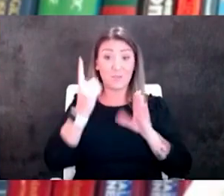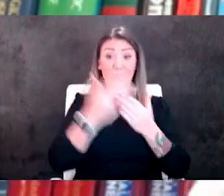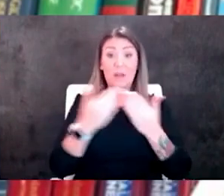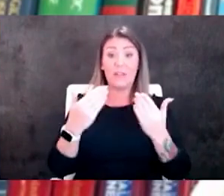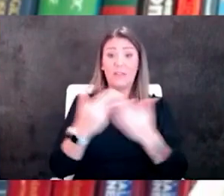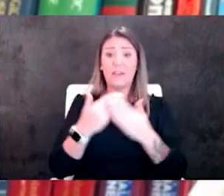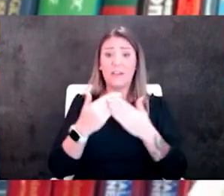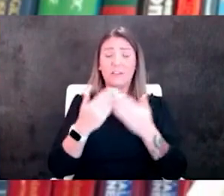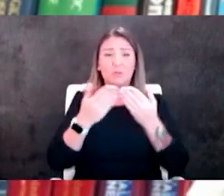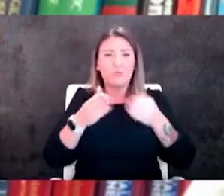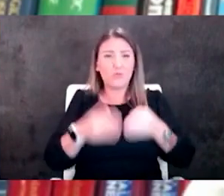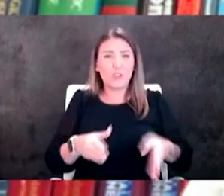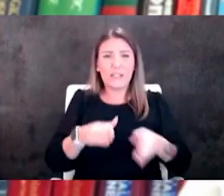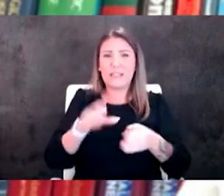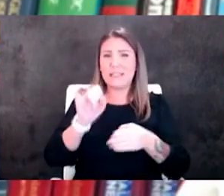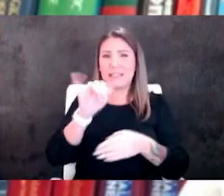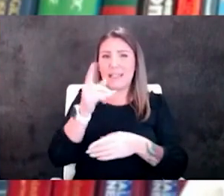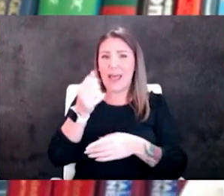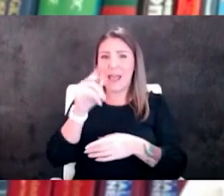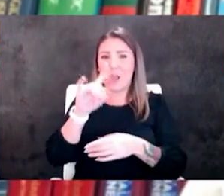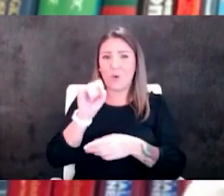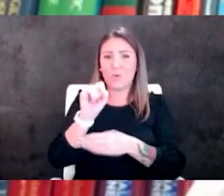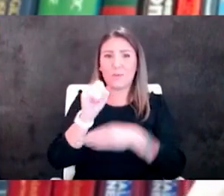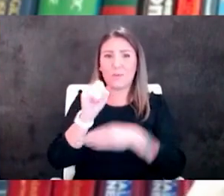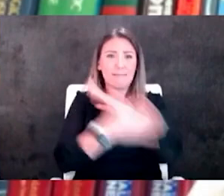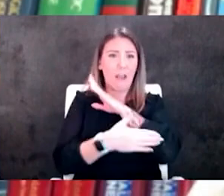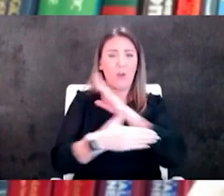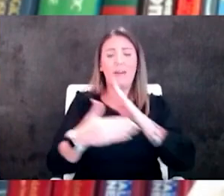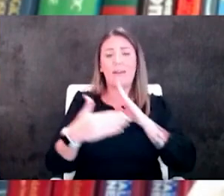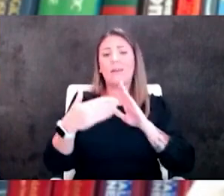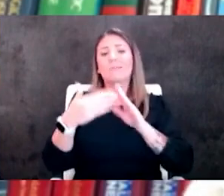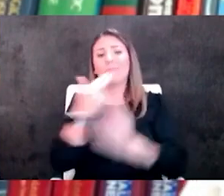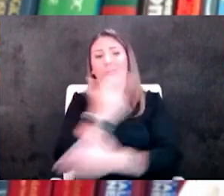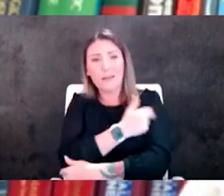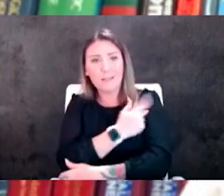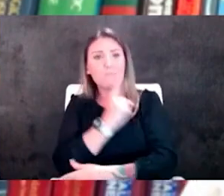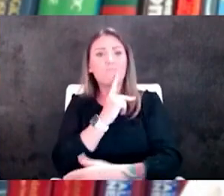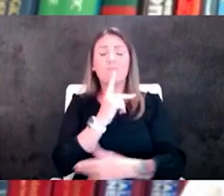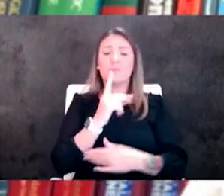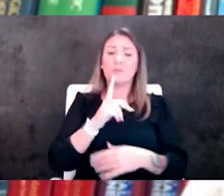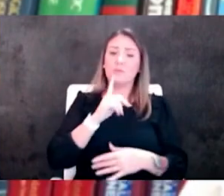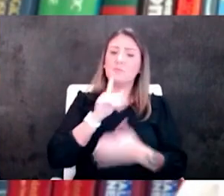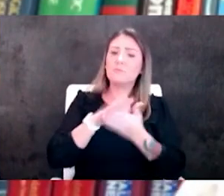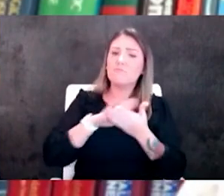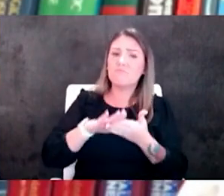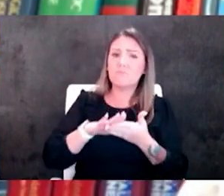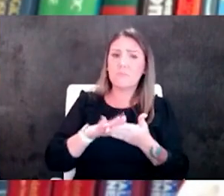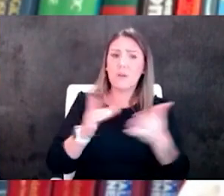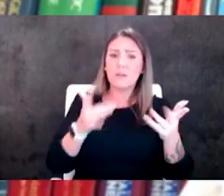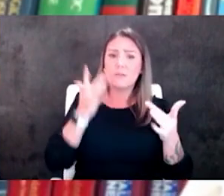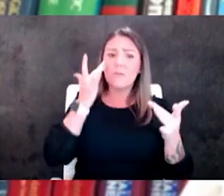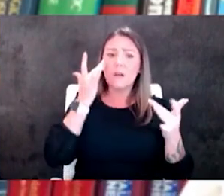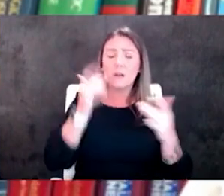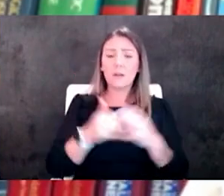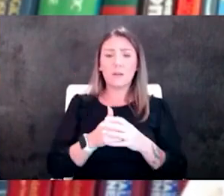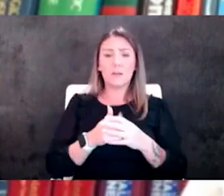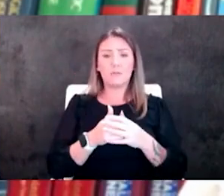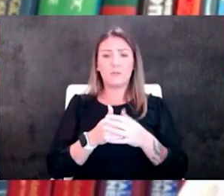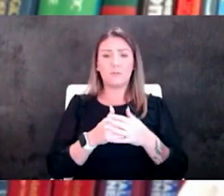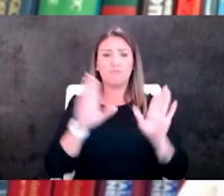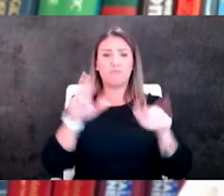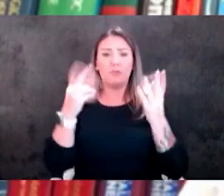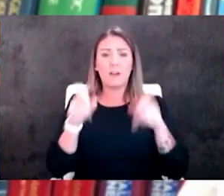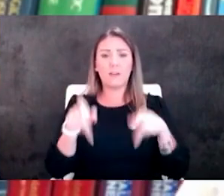broken down the silos of county hospitals and it's it's been nice because it gives us an opportunity to